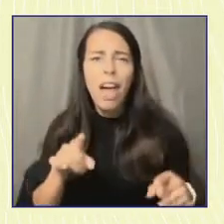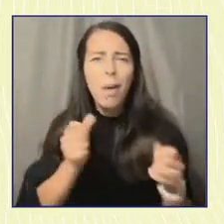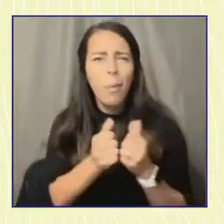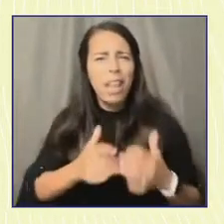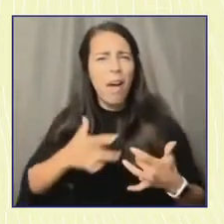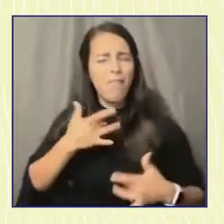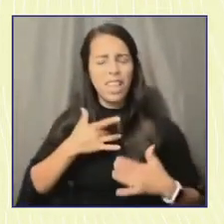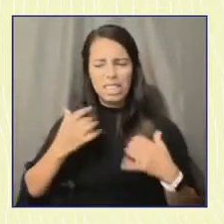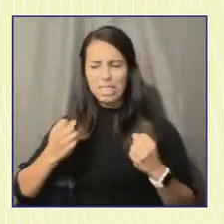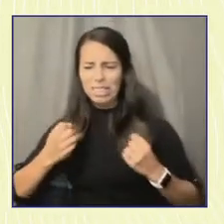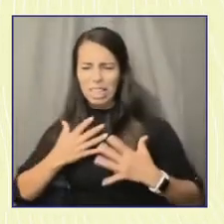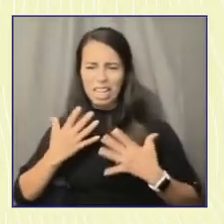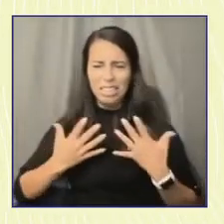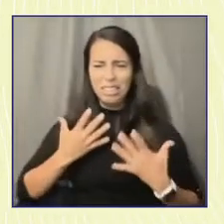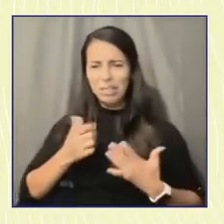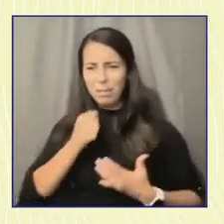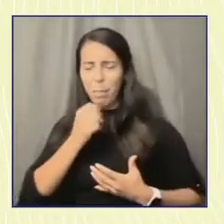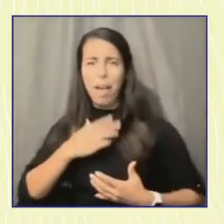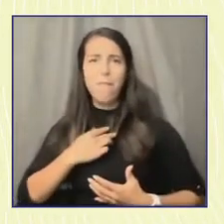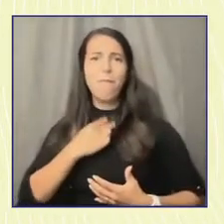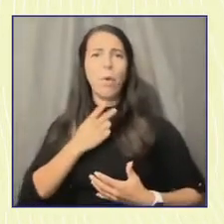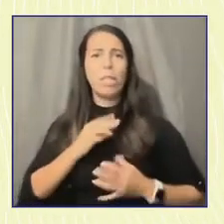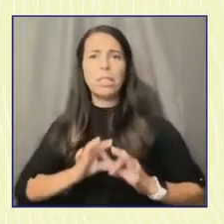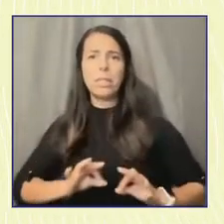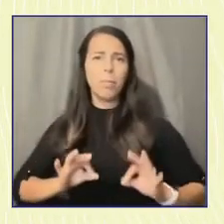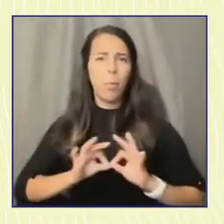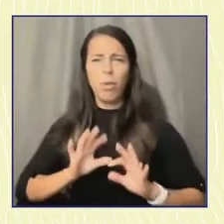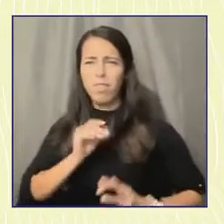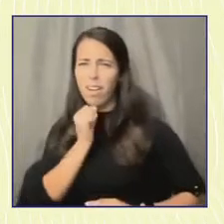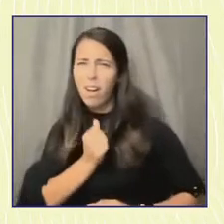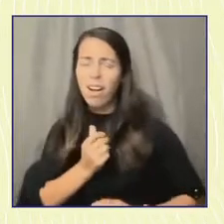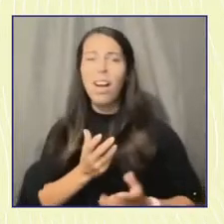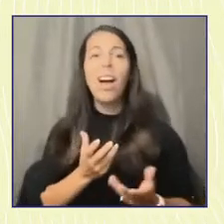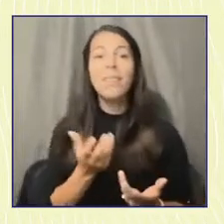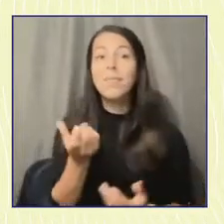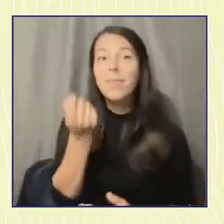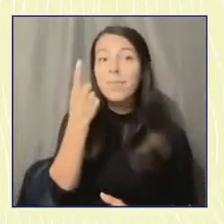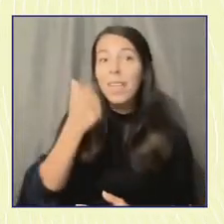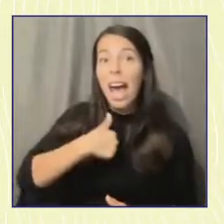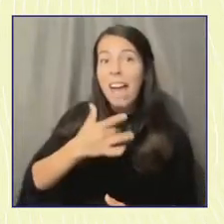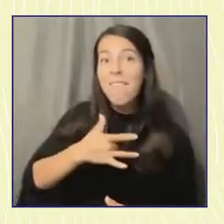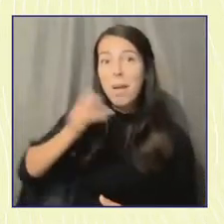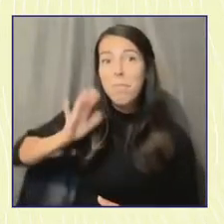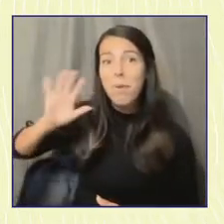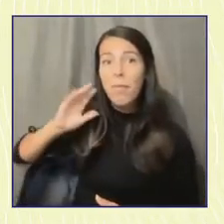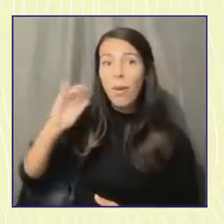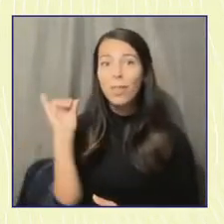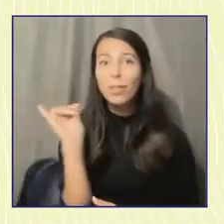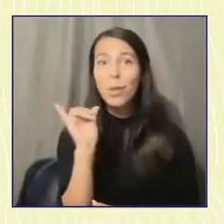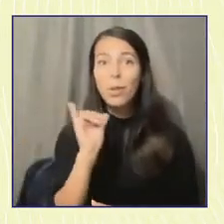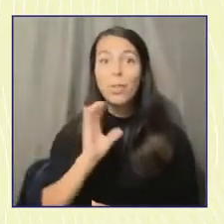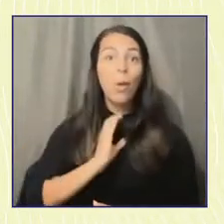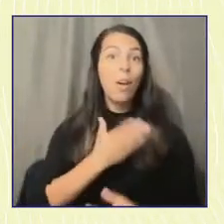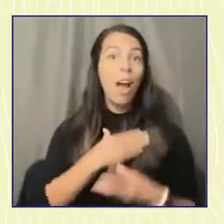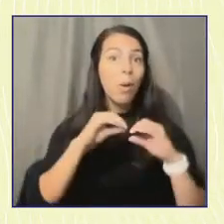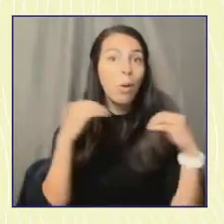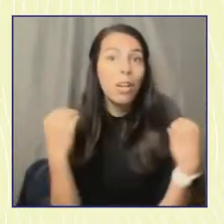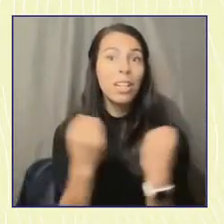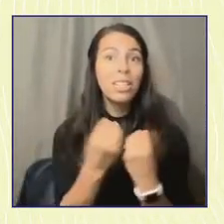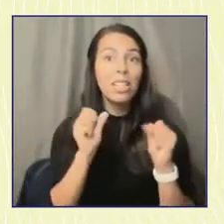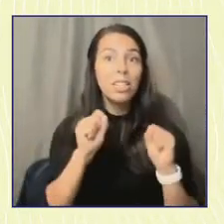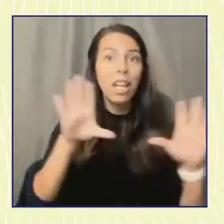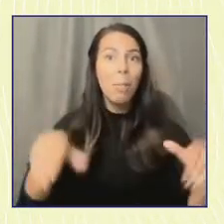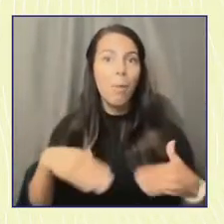doesn't matter won't be heard. I know I felt that way, and so organizations like ours can really provide that conduit and that bridge